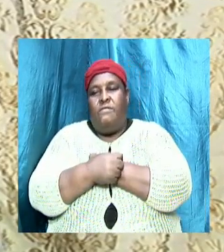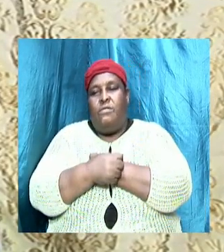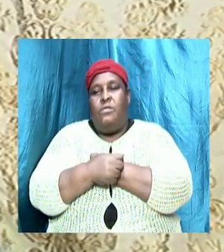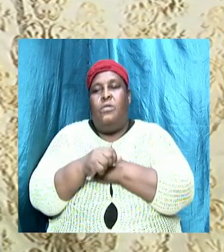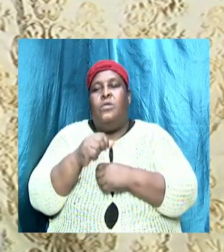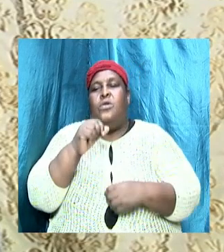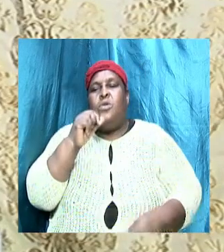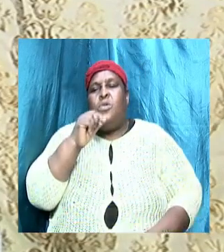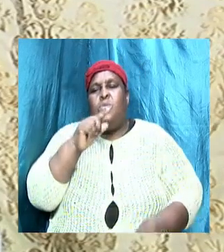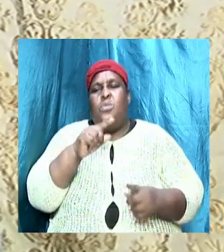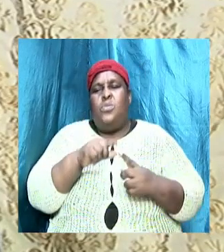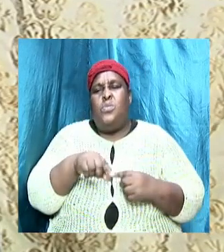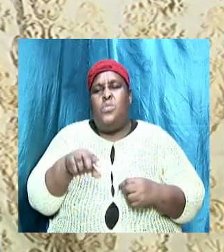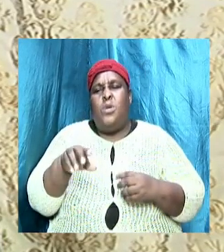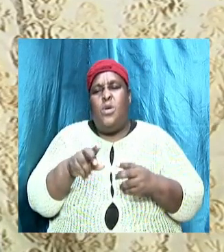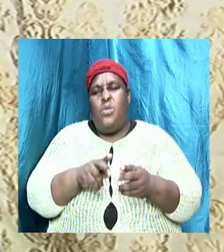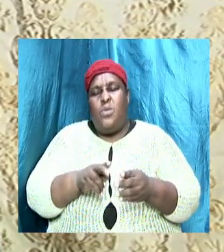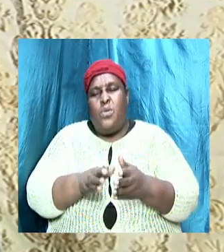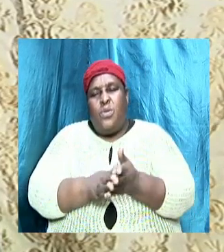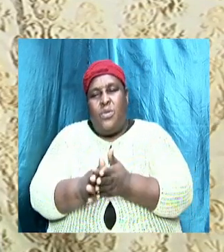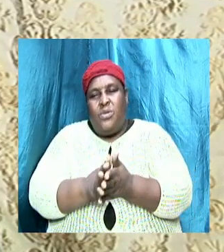an urgency